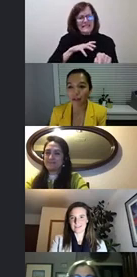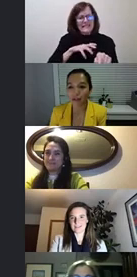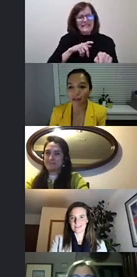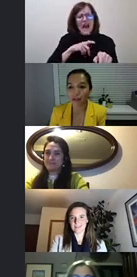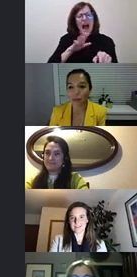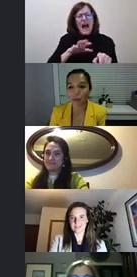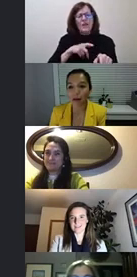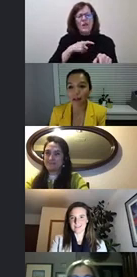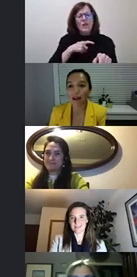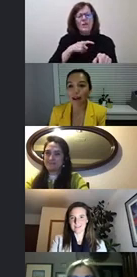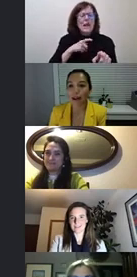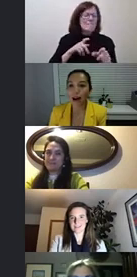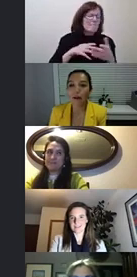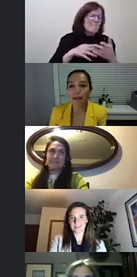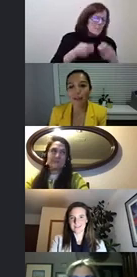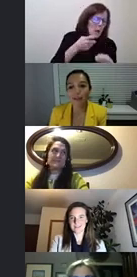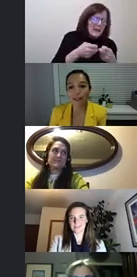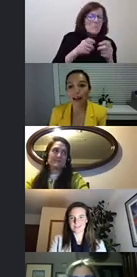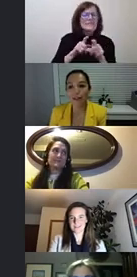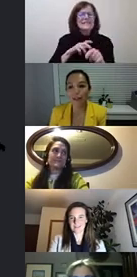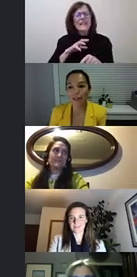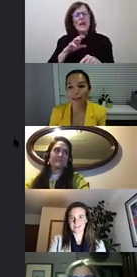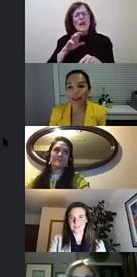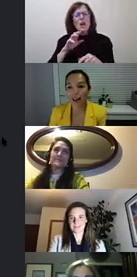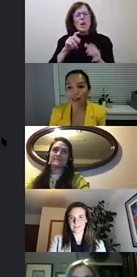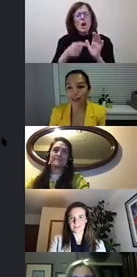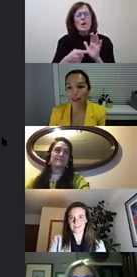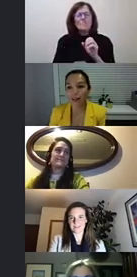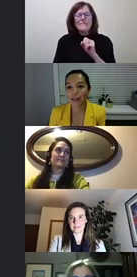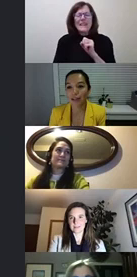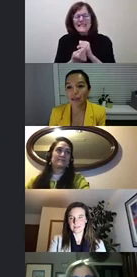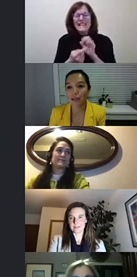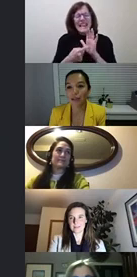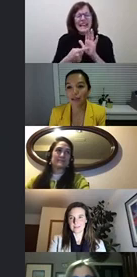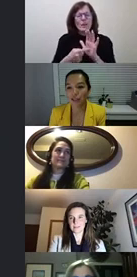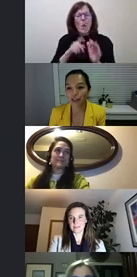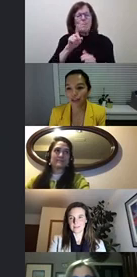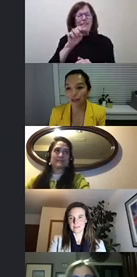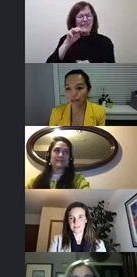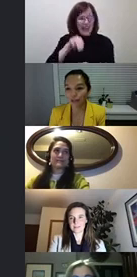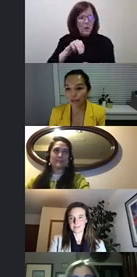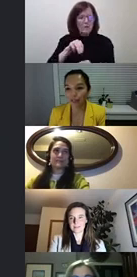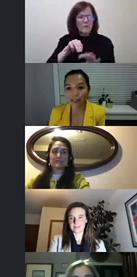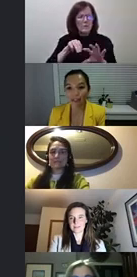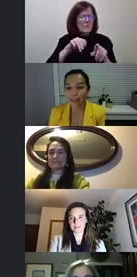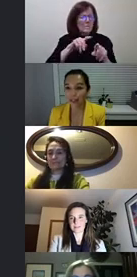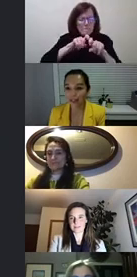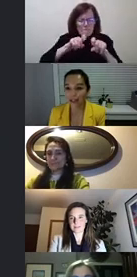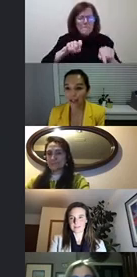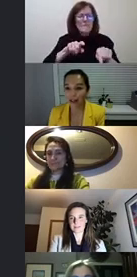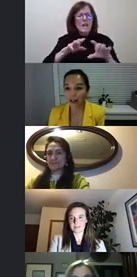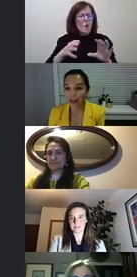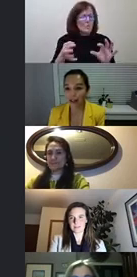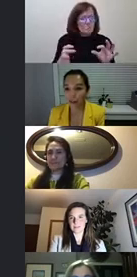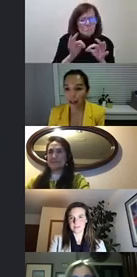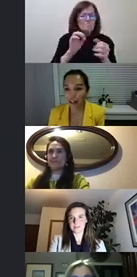palsy and down syndrome combined how can FASD advocates get FASD on the disability agenda this